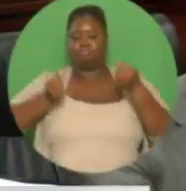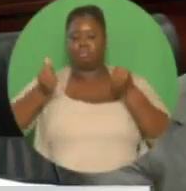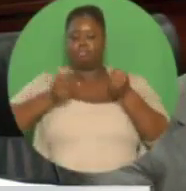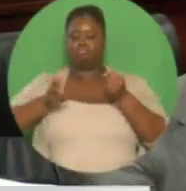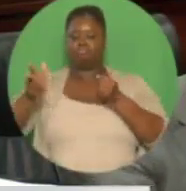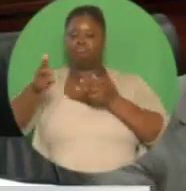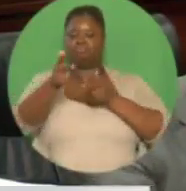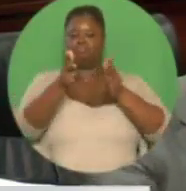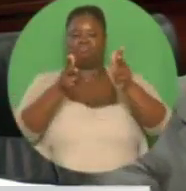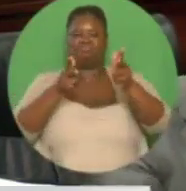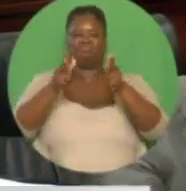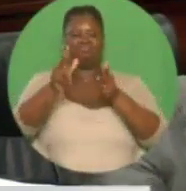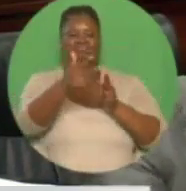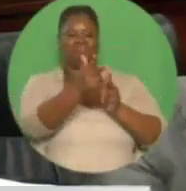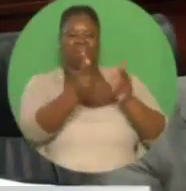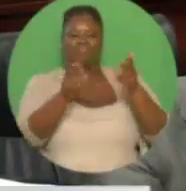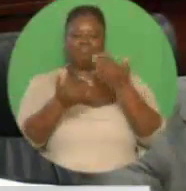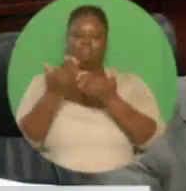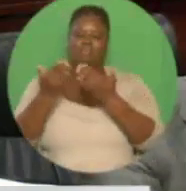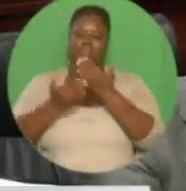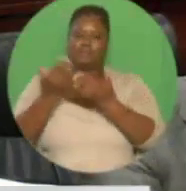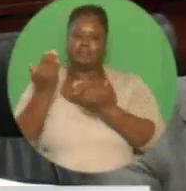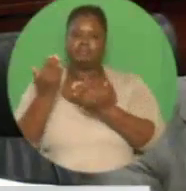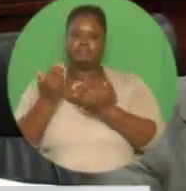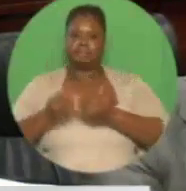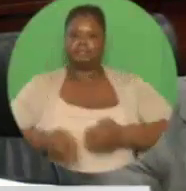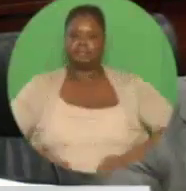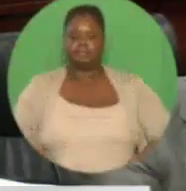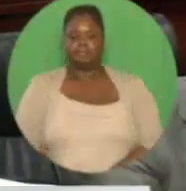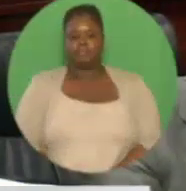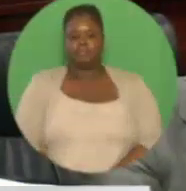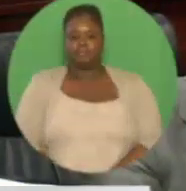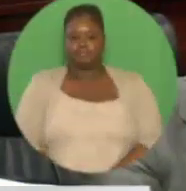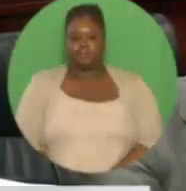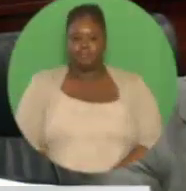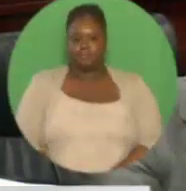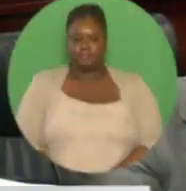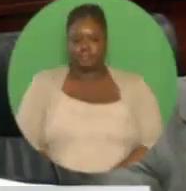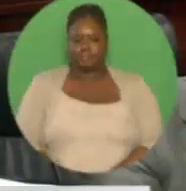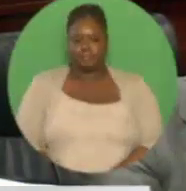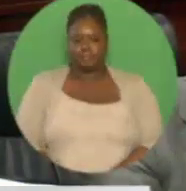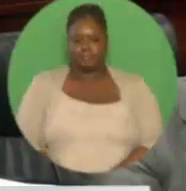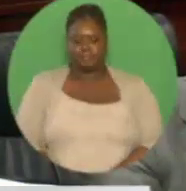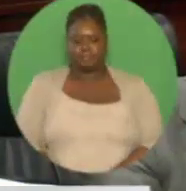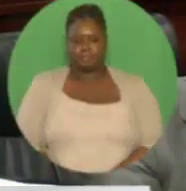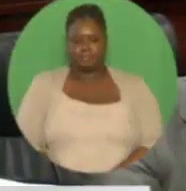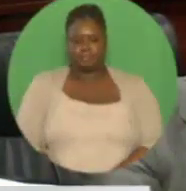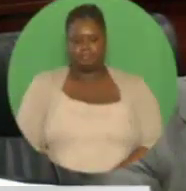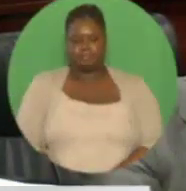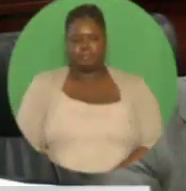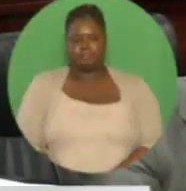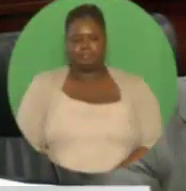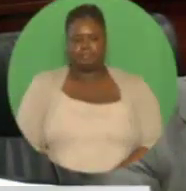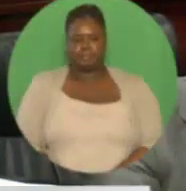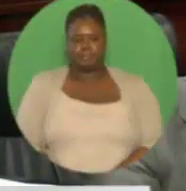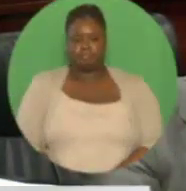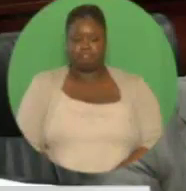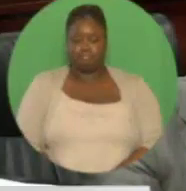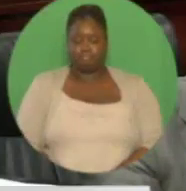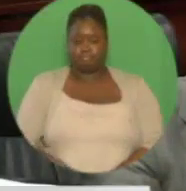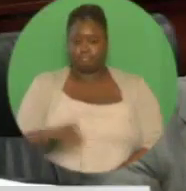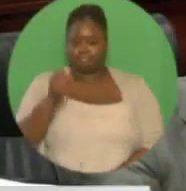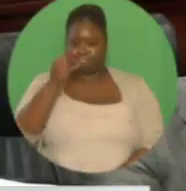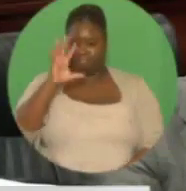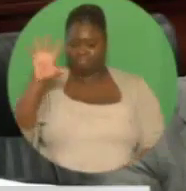route in the highly populated eastern corridor all the way up to UWI. These initiatives, when